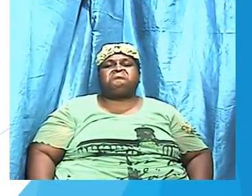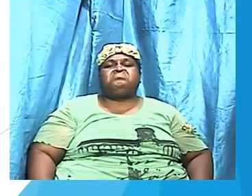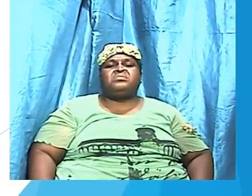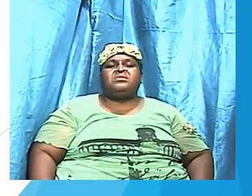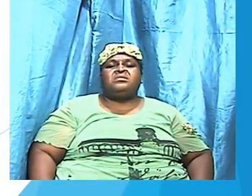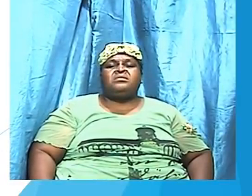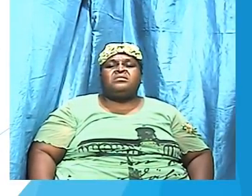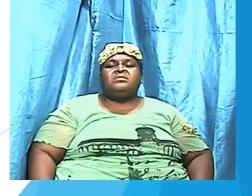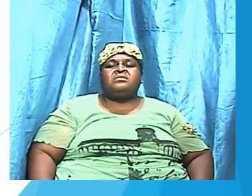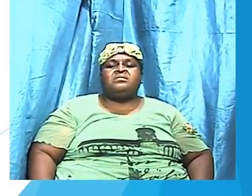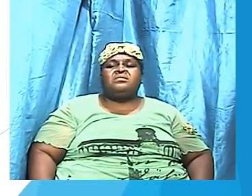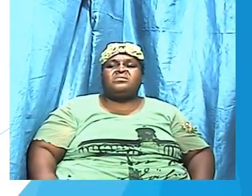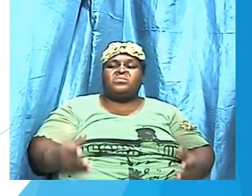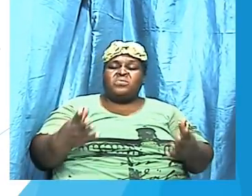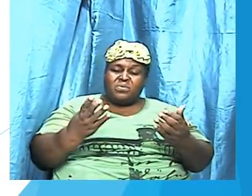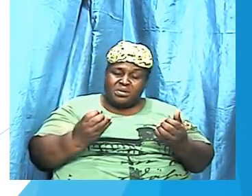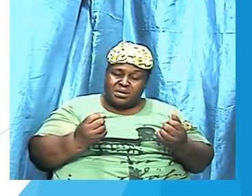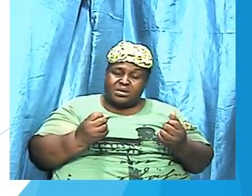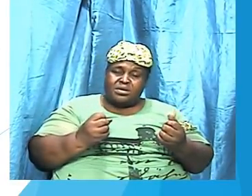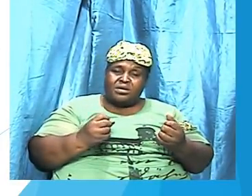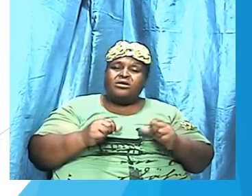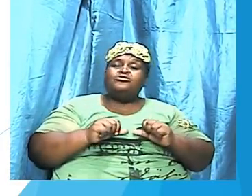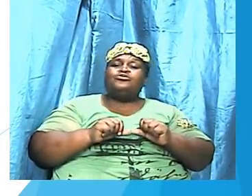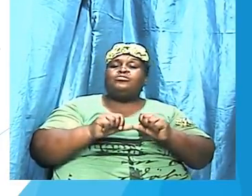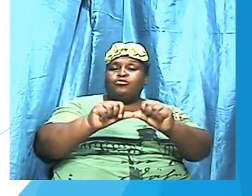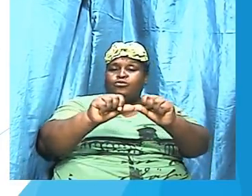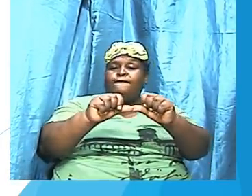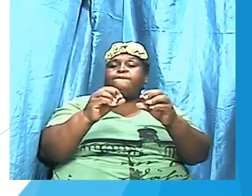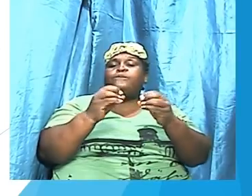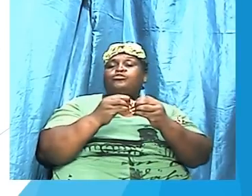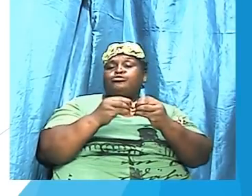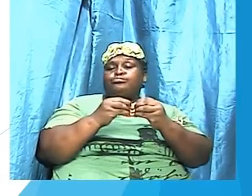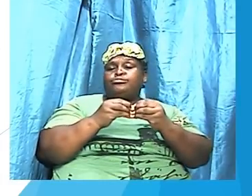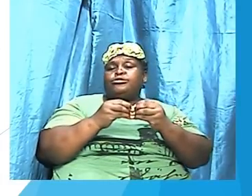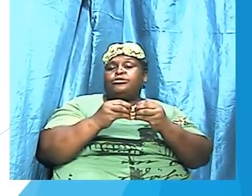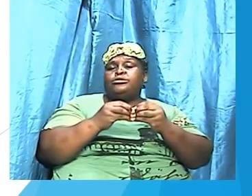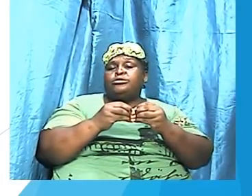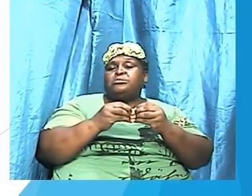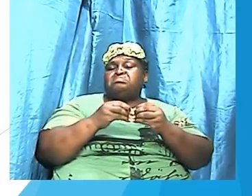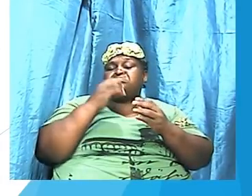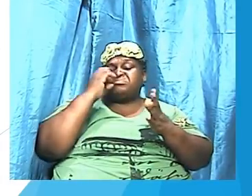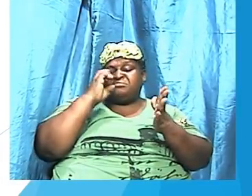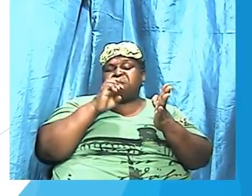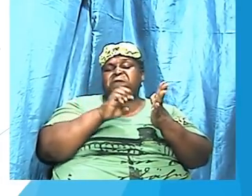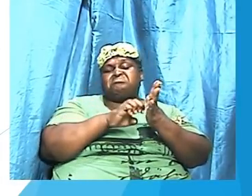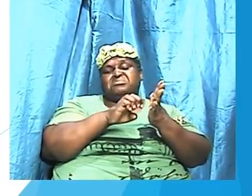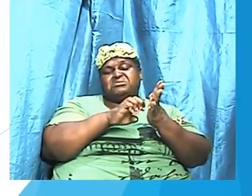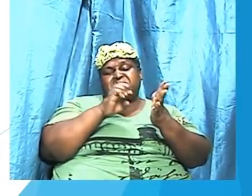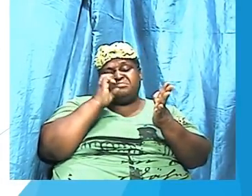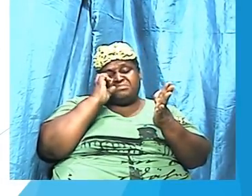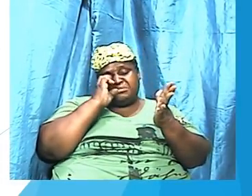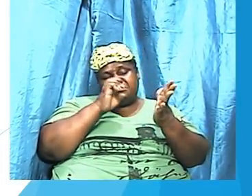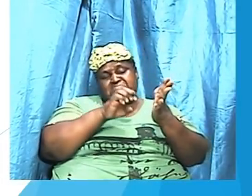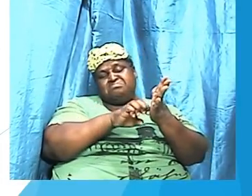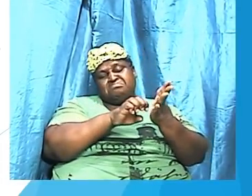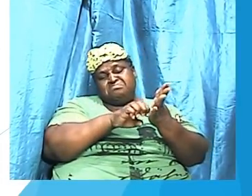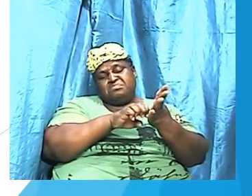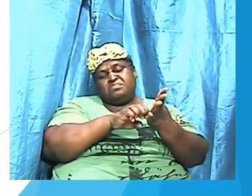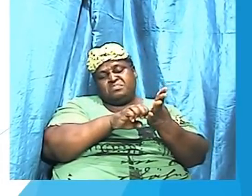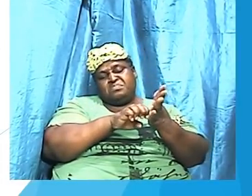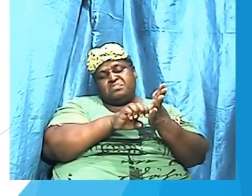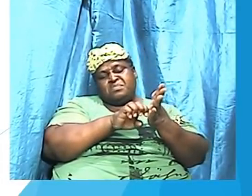to go a little bit further and examine what is